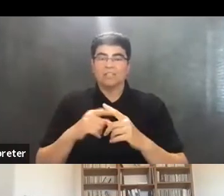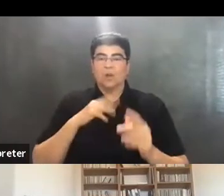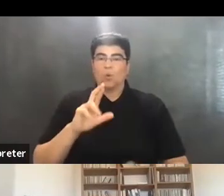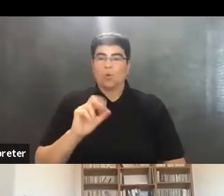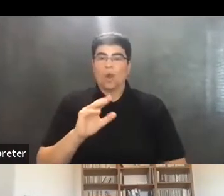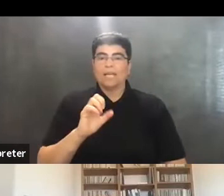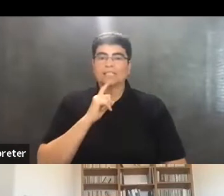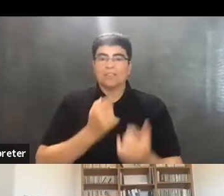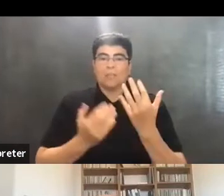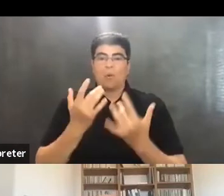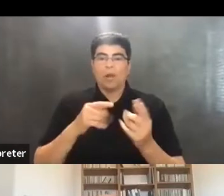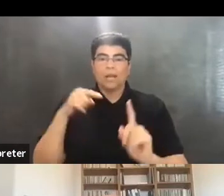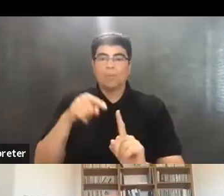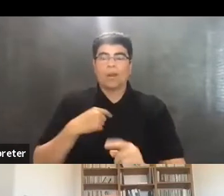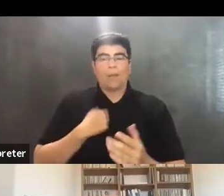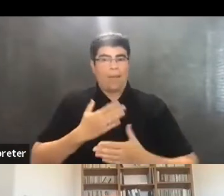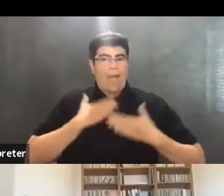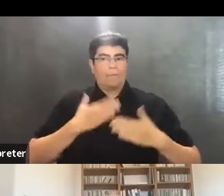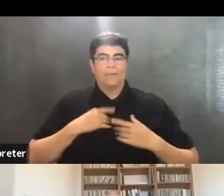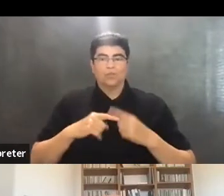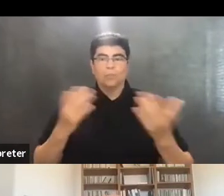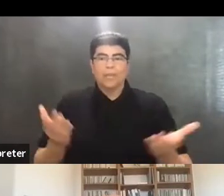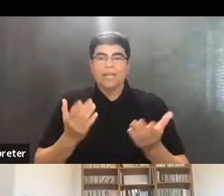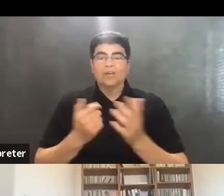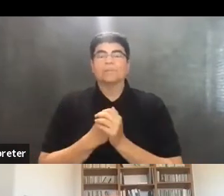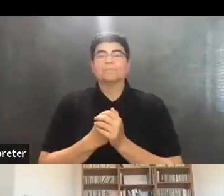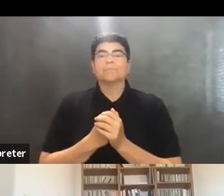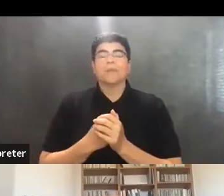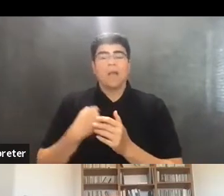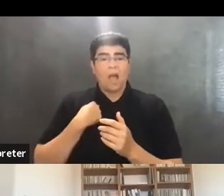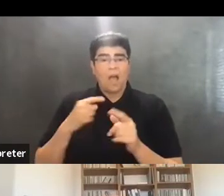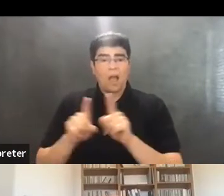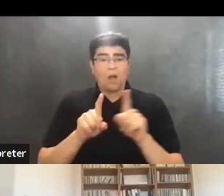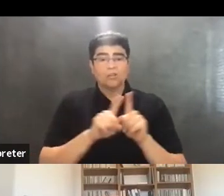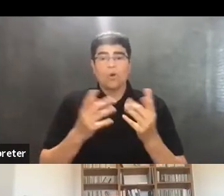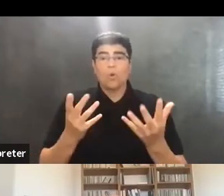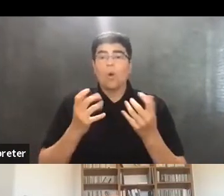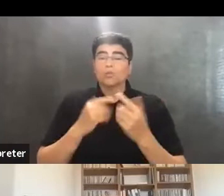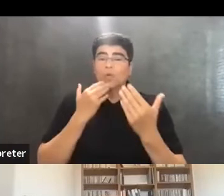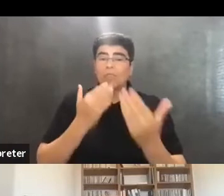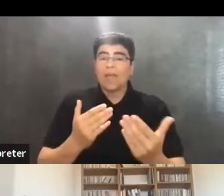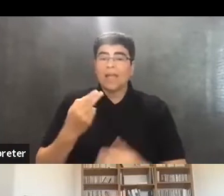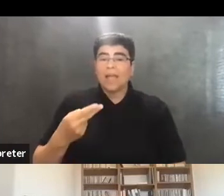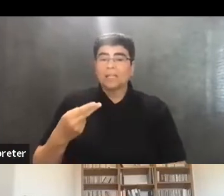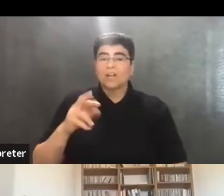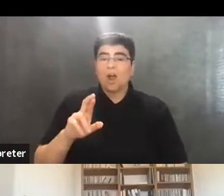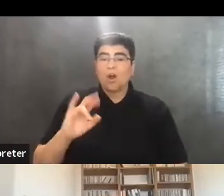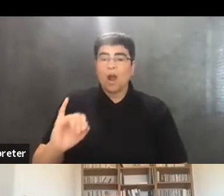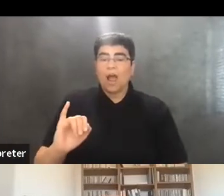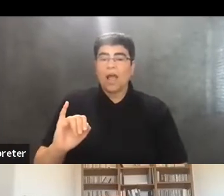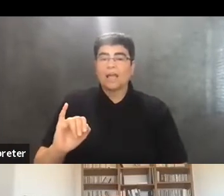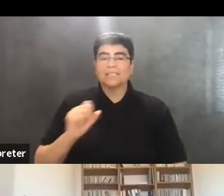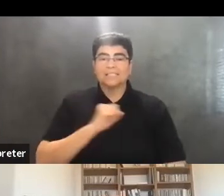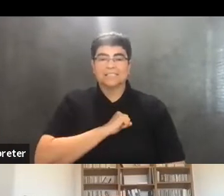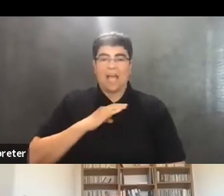I'm very happy to be here. And I'd also like to thank the HRI staff for their